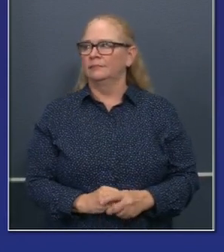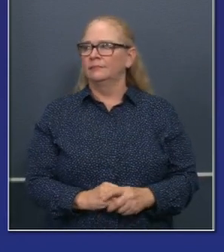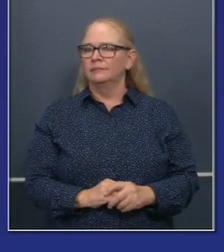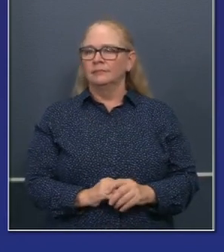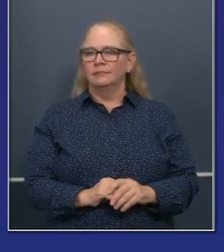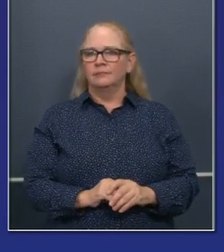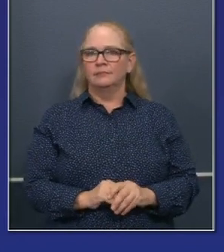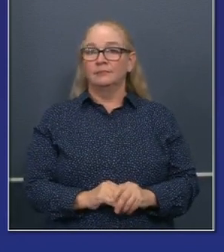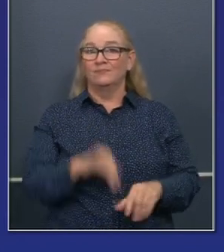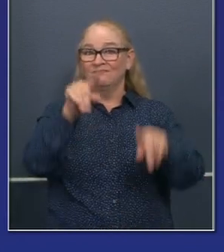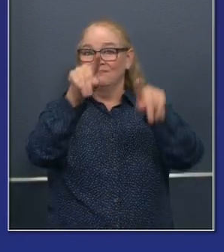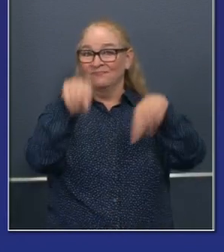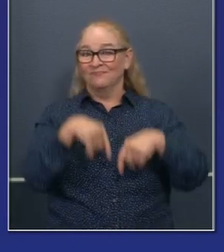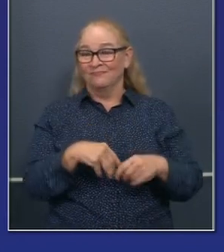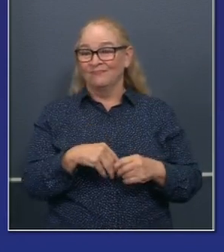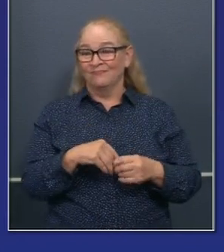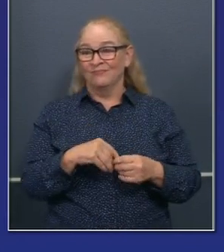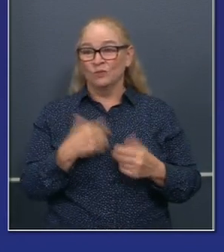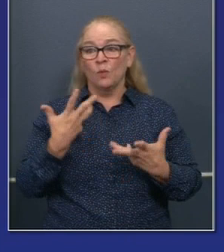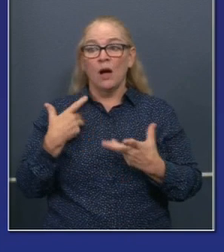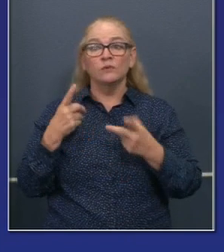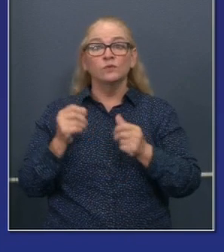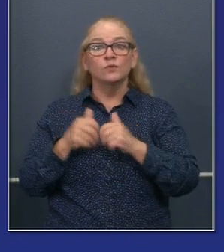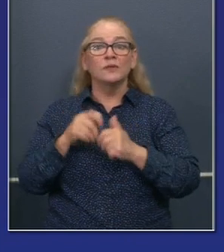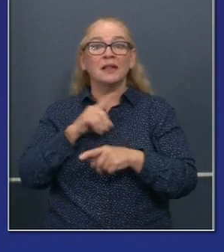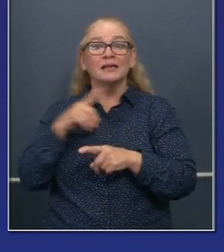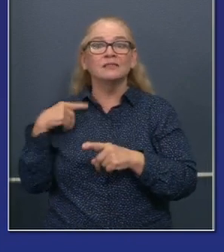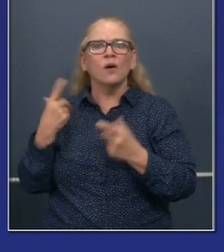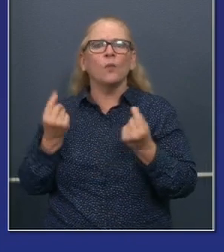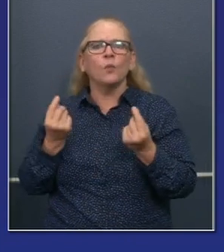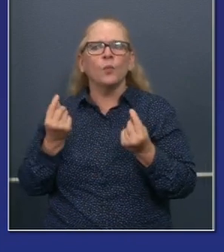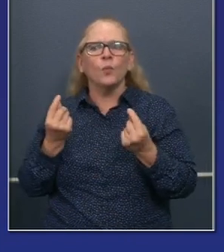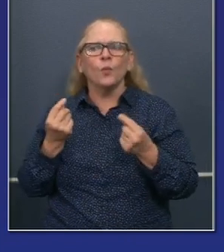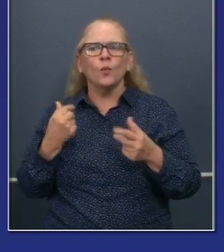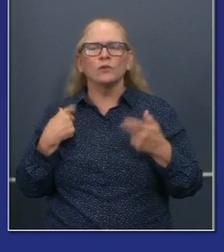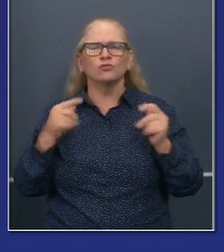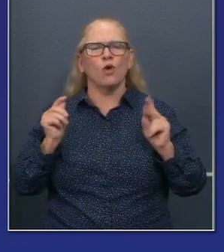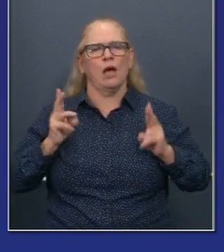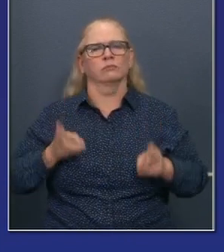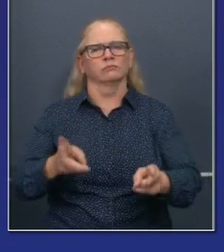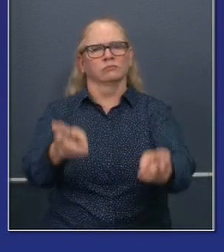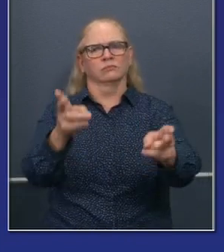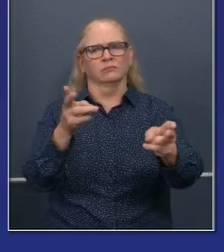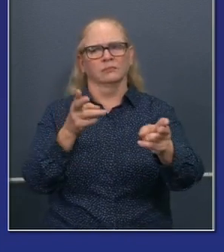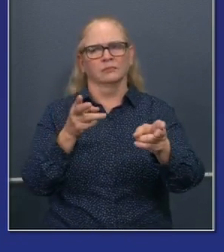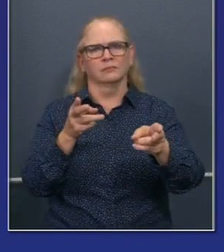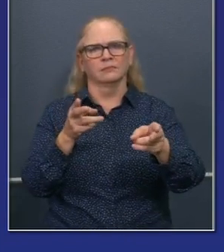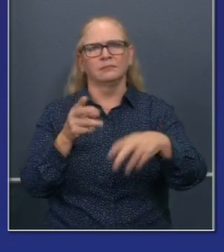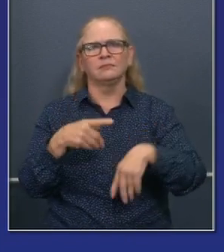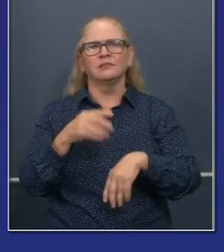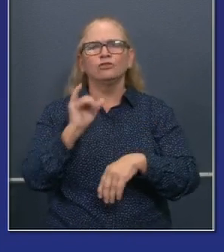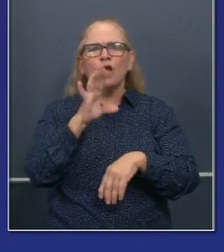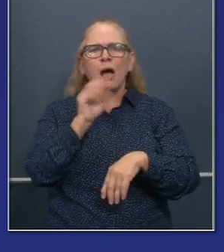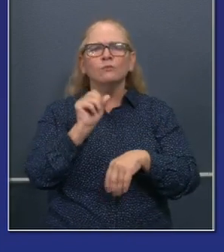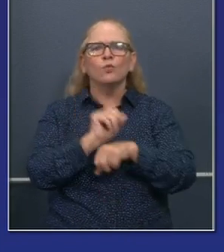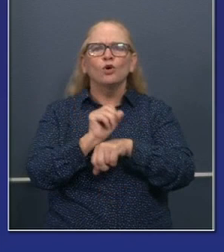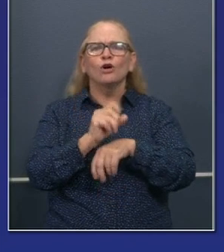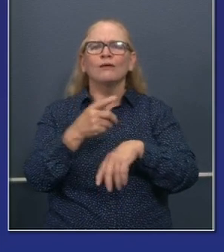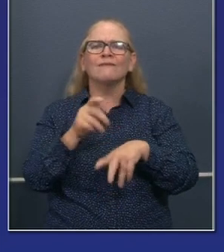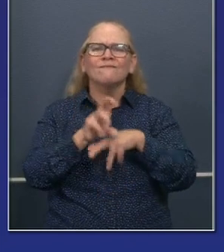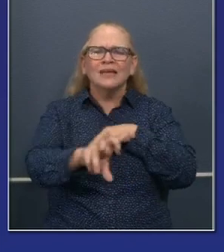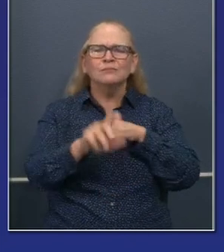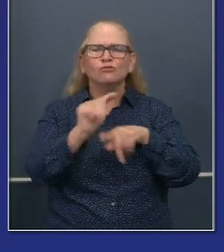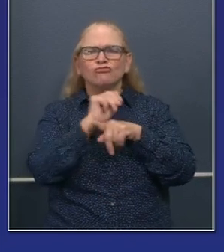legislature, uh, is accelerating state funded infrastructure investment, uh, unspent bond monies, uh, on,